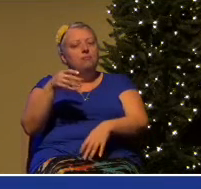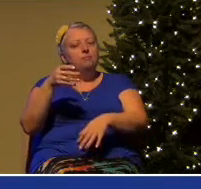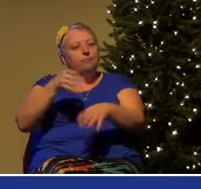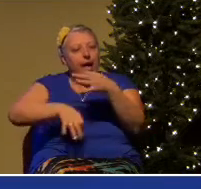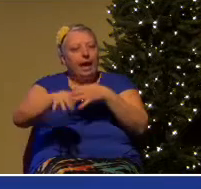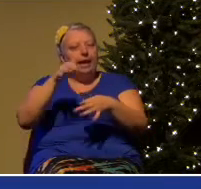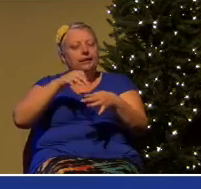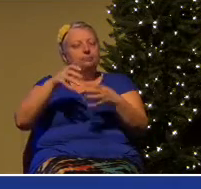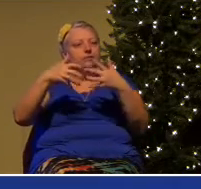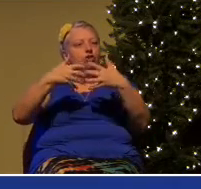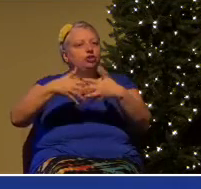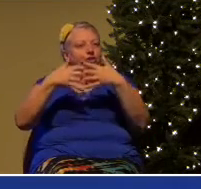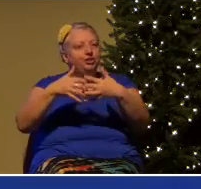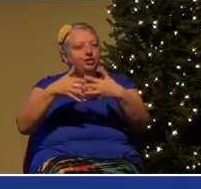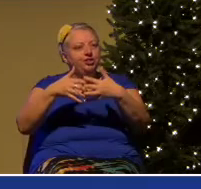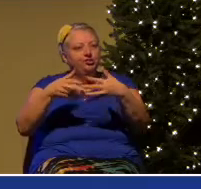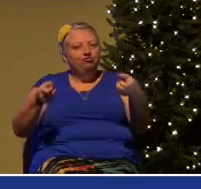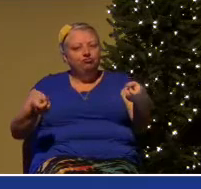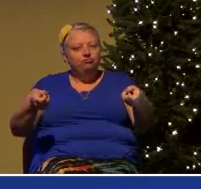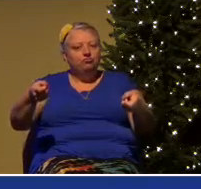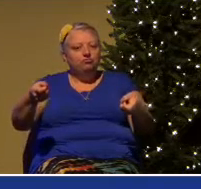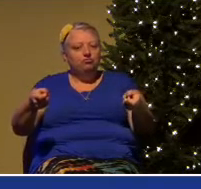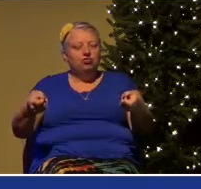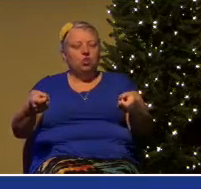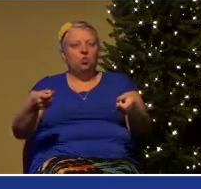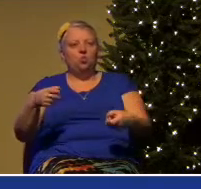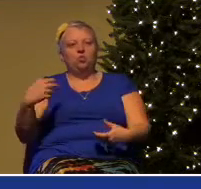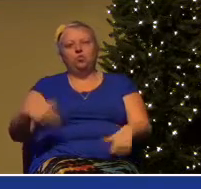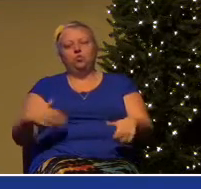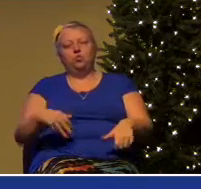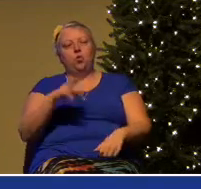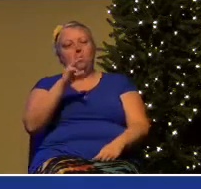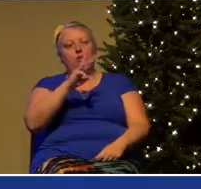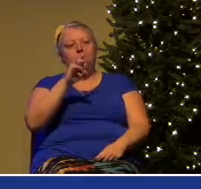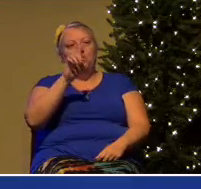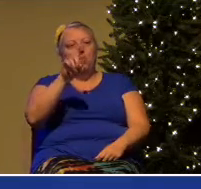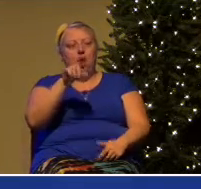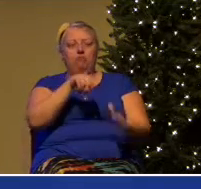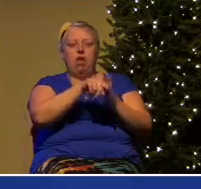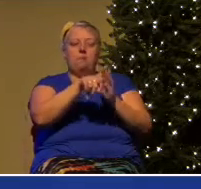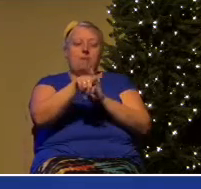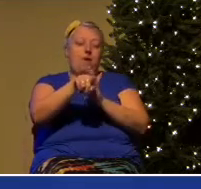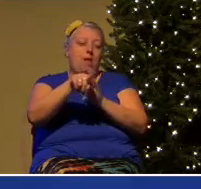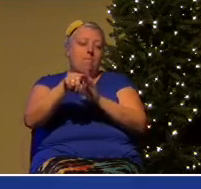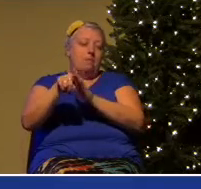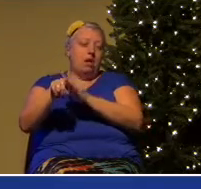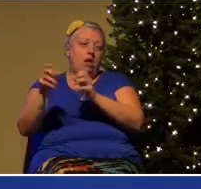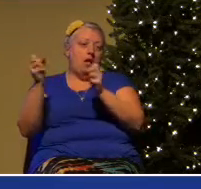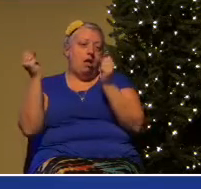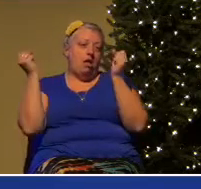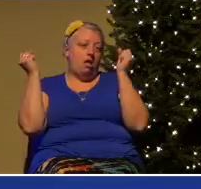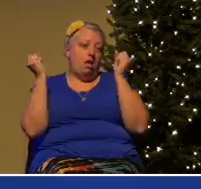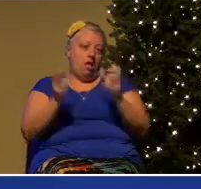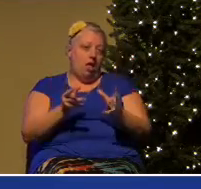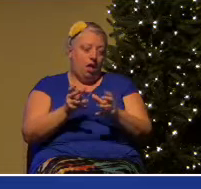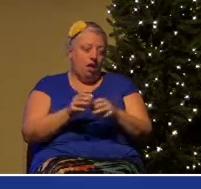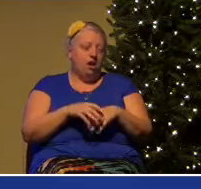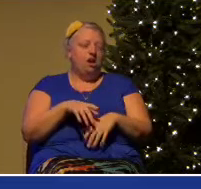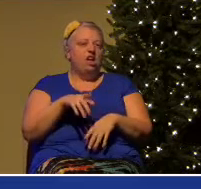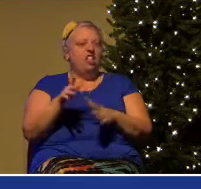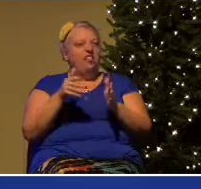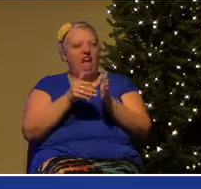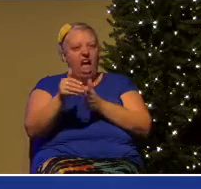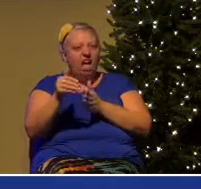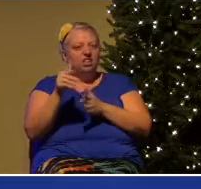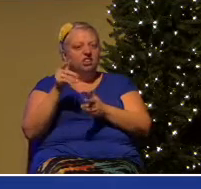and you had an incredible bloodshed in World War I. You had the Passchendaels where thousands of soldiers got killed